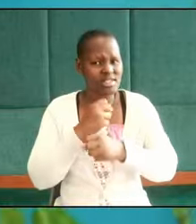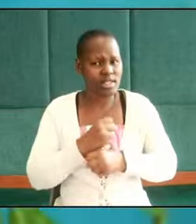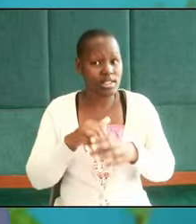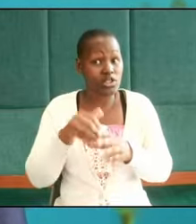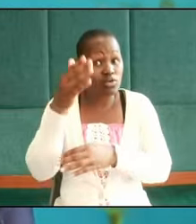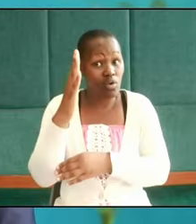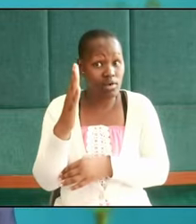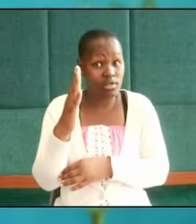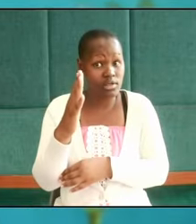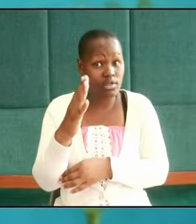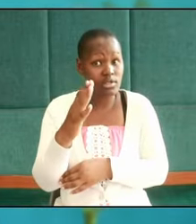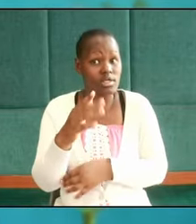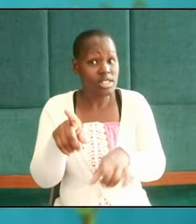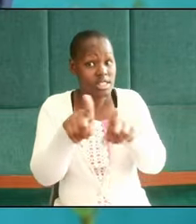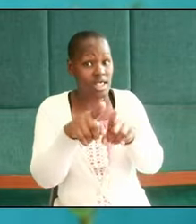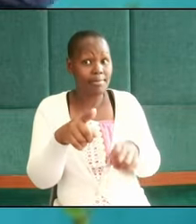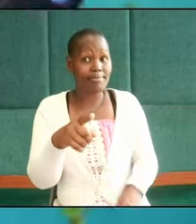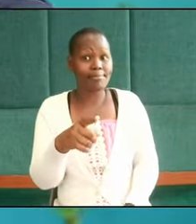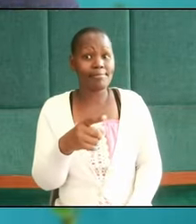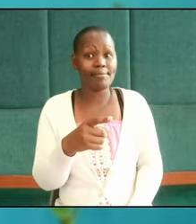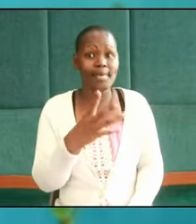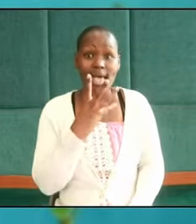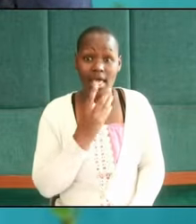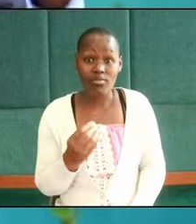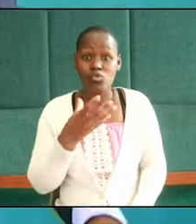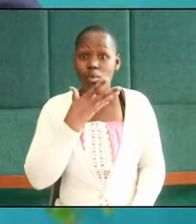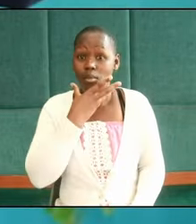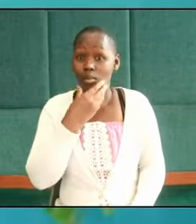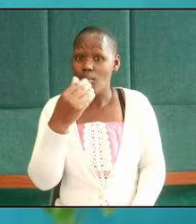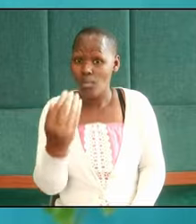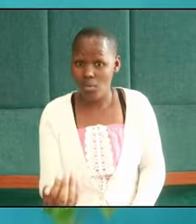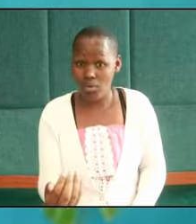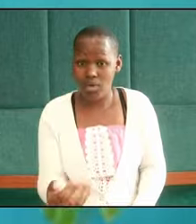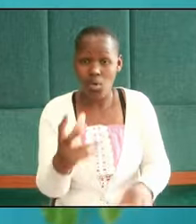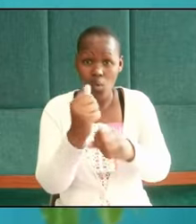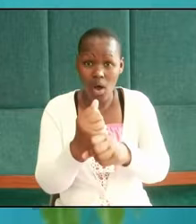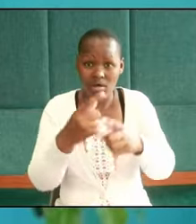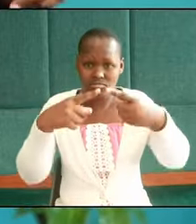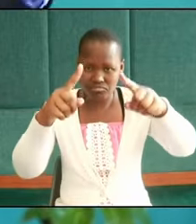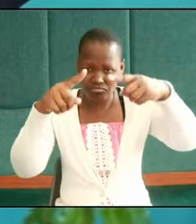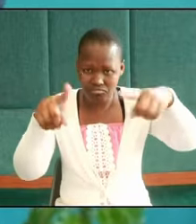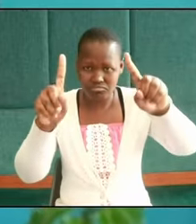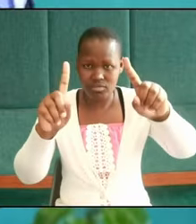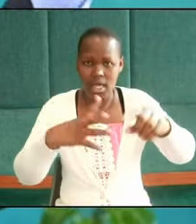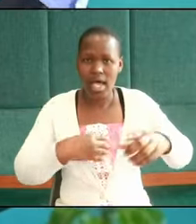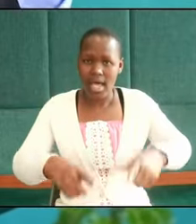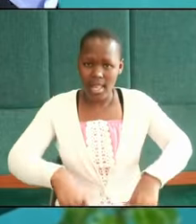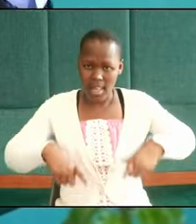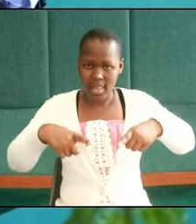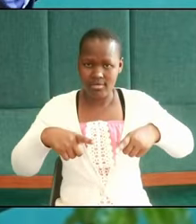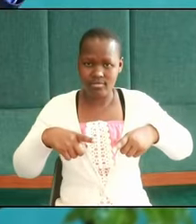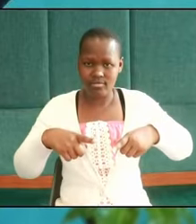as this Hebrew voice is what will make us succeed and leave an